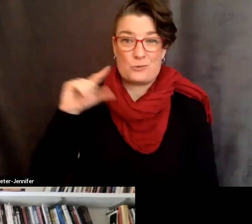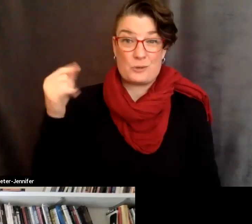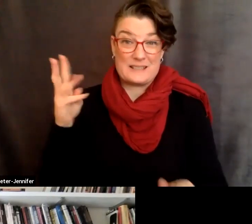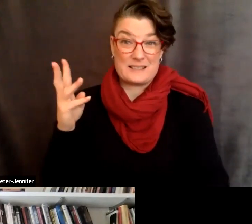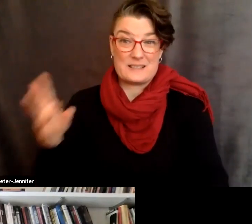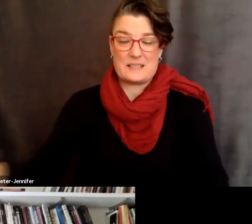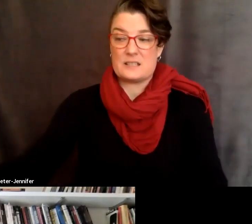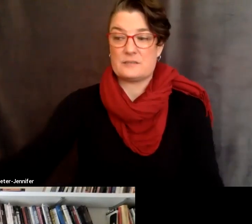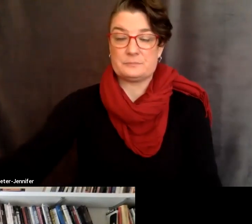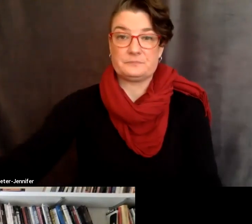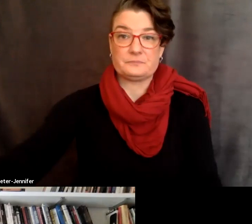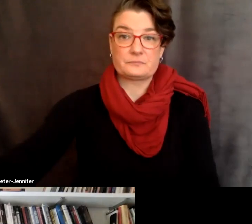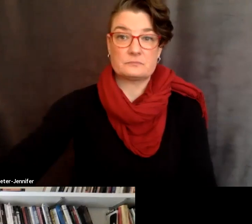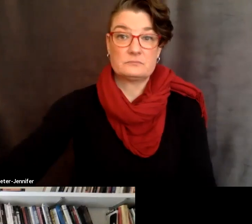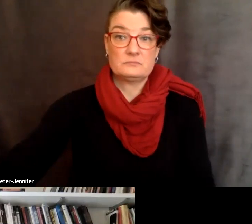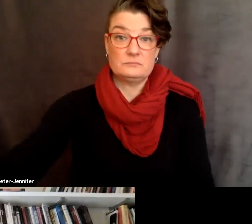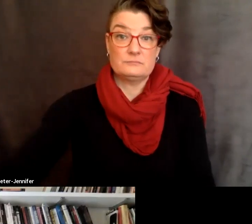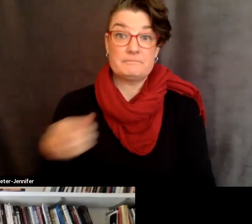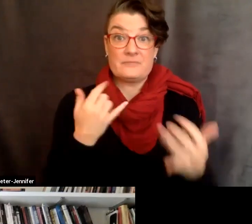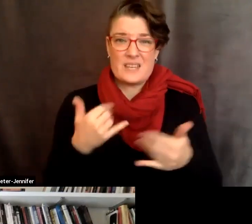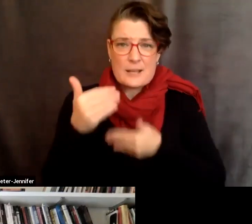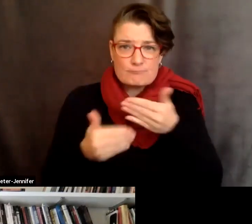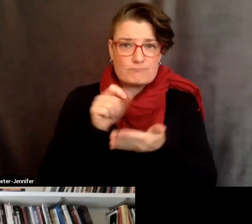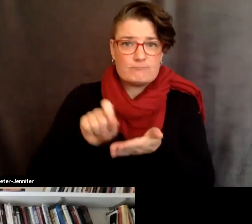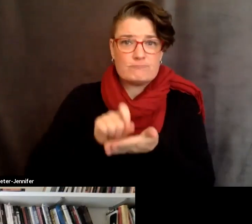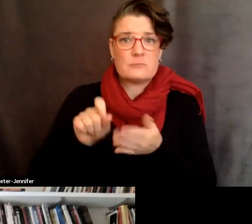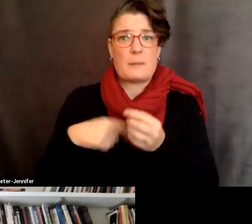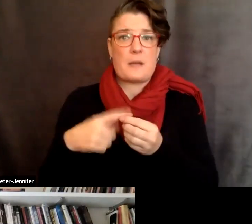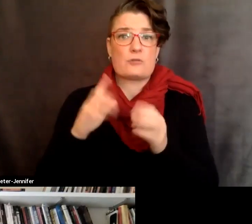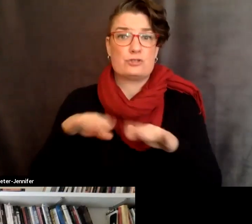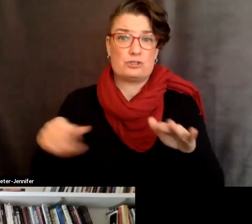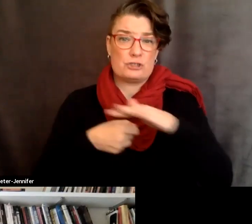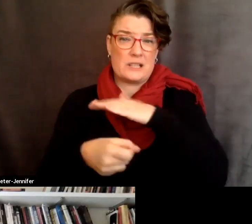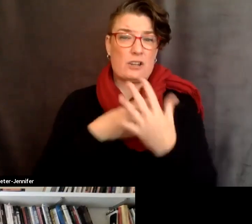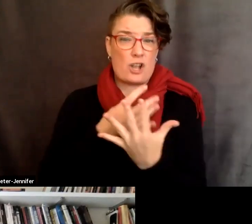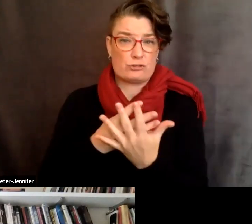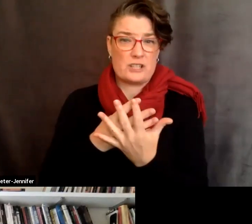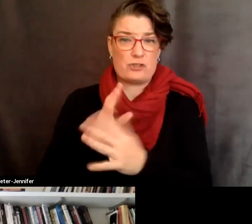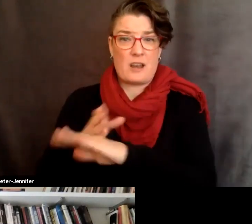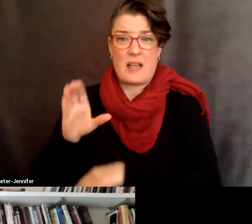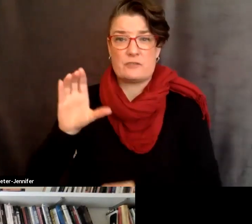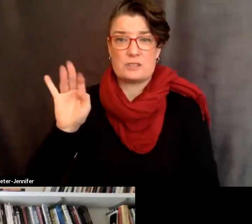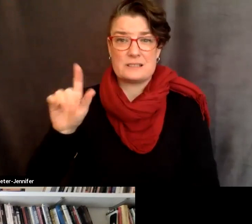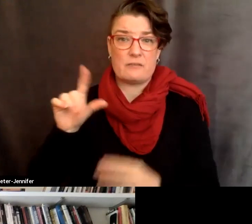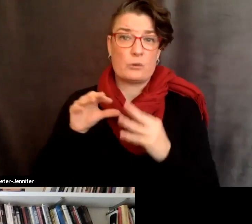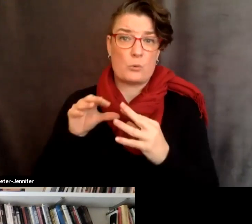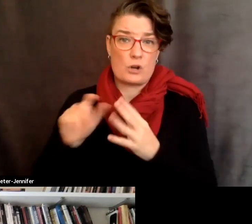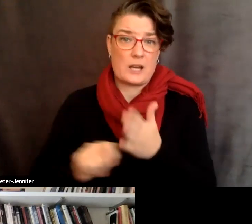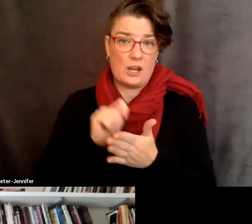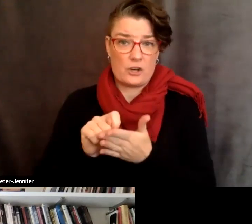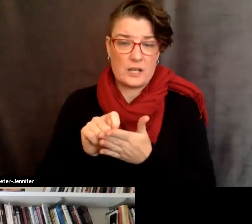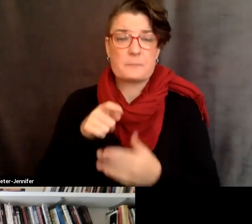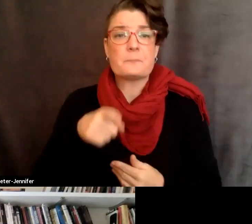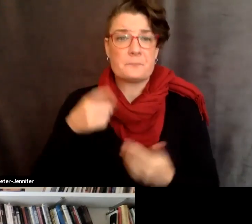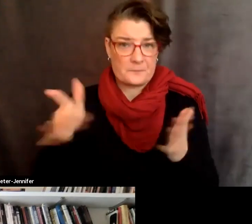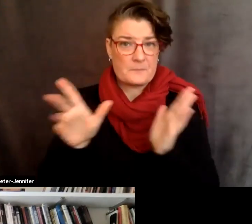she is currently at work on a book about the history of child incarceration in the post-civil war era she has